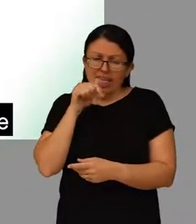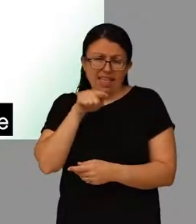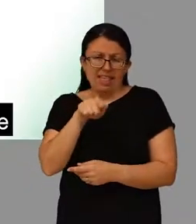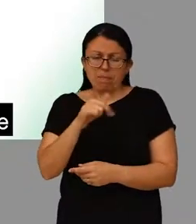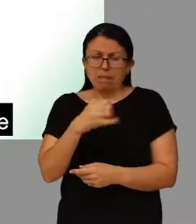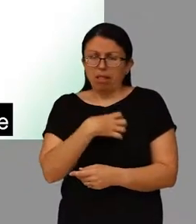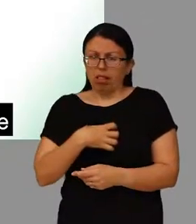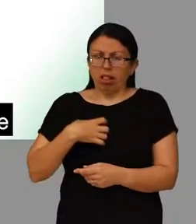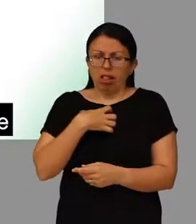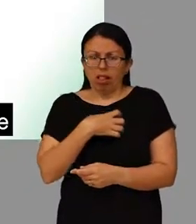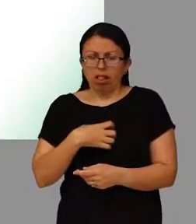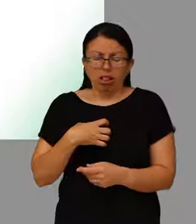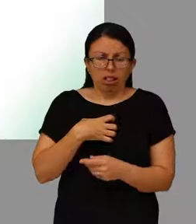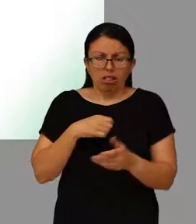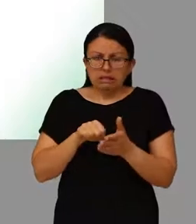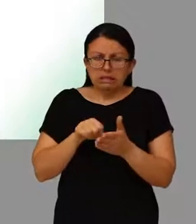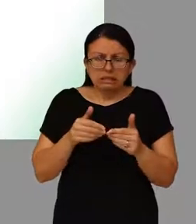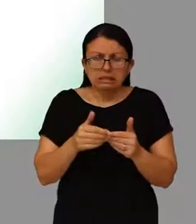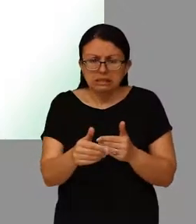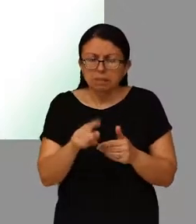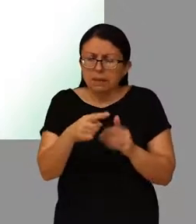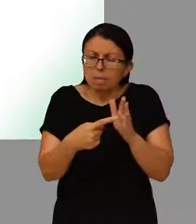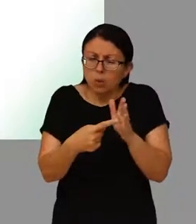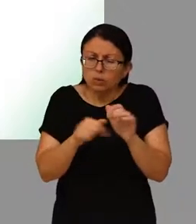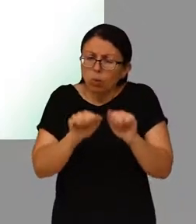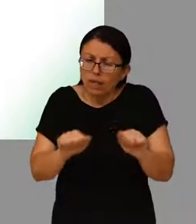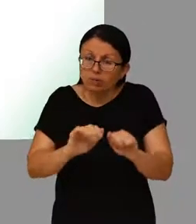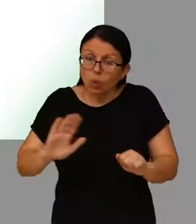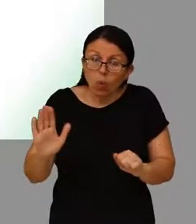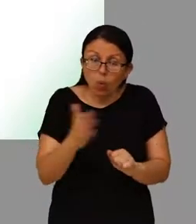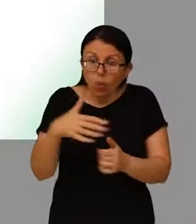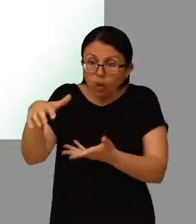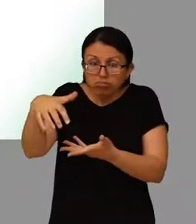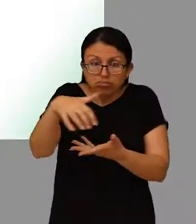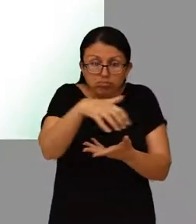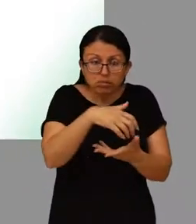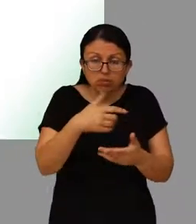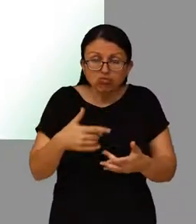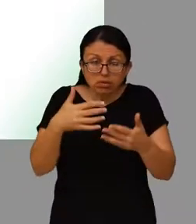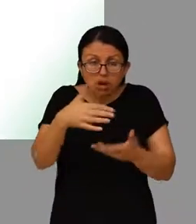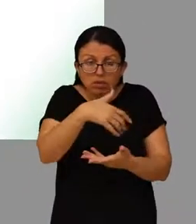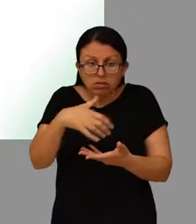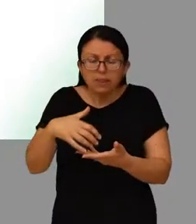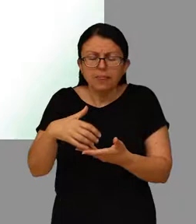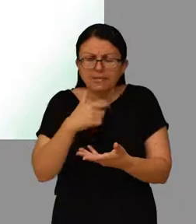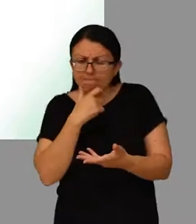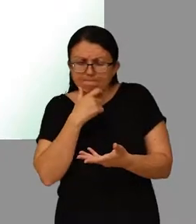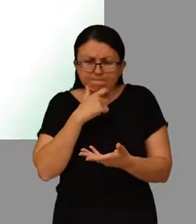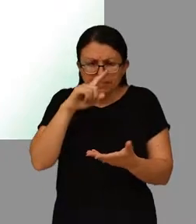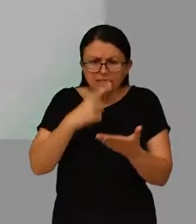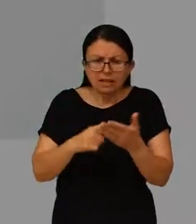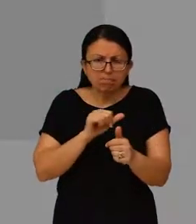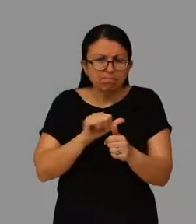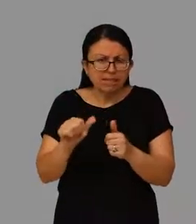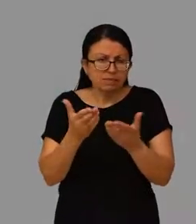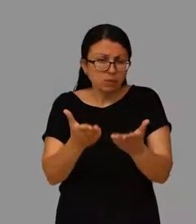be very anxious during this time but it is important to wait for all results before deciding on the final course of treatment for you.